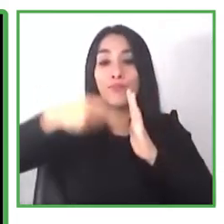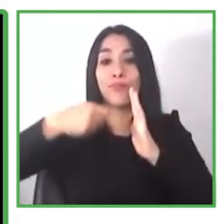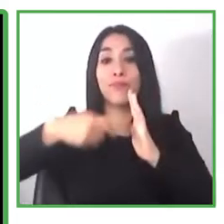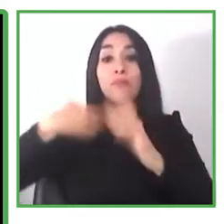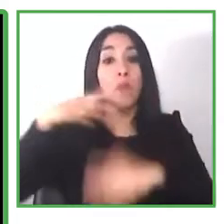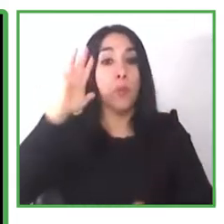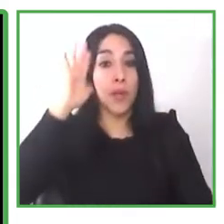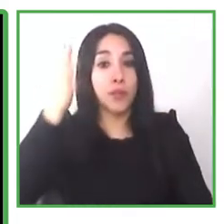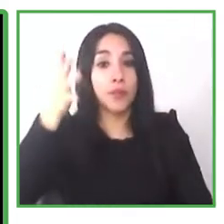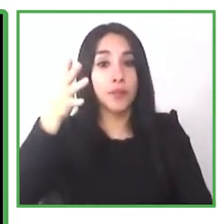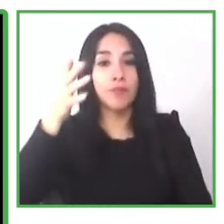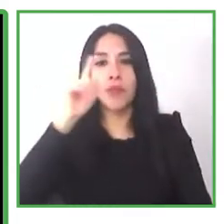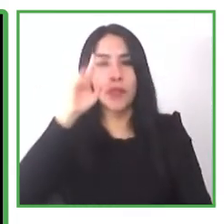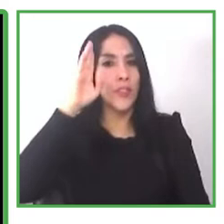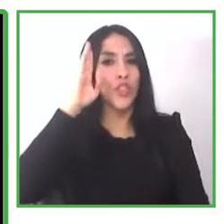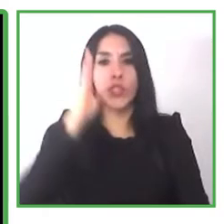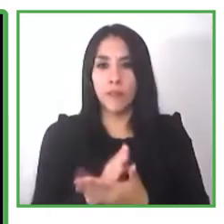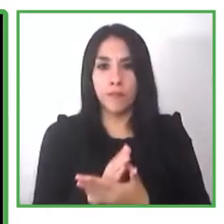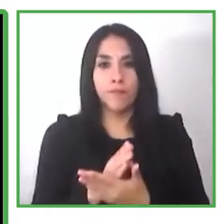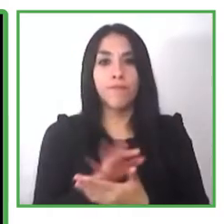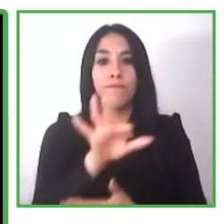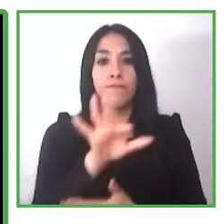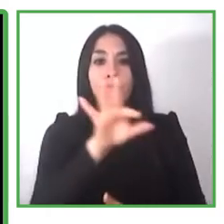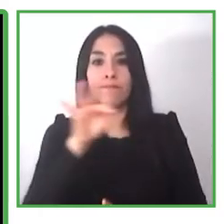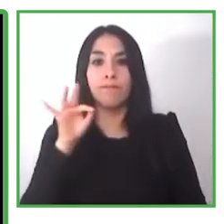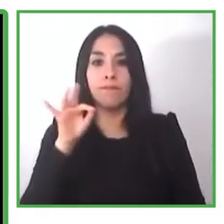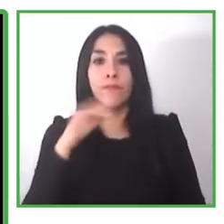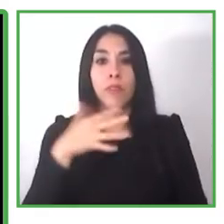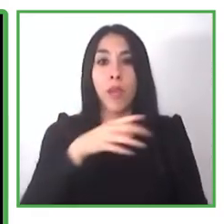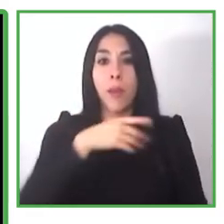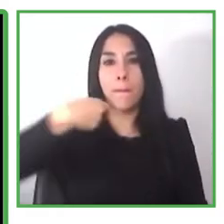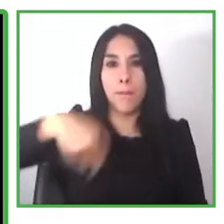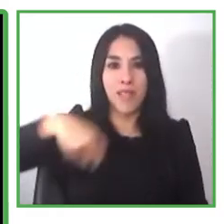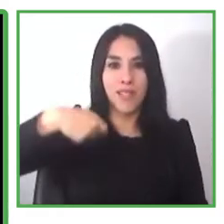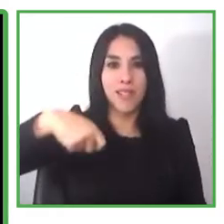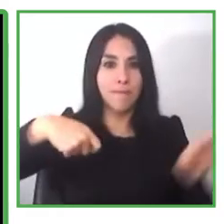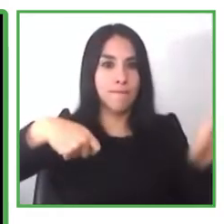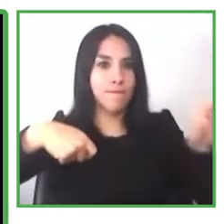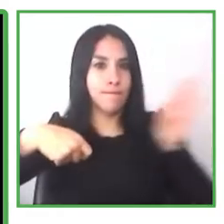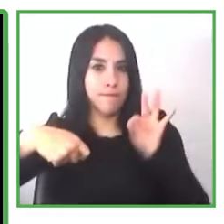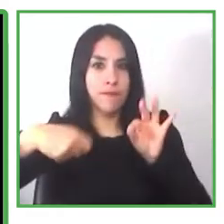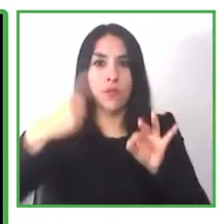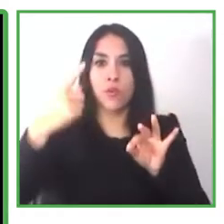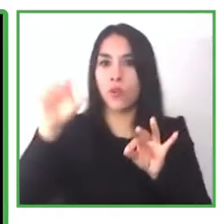ability board we all went on a campaign